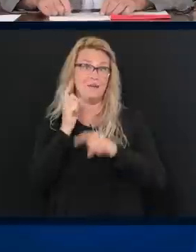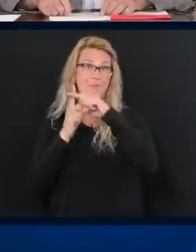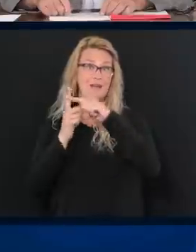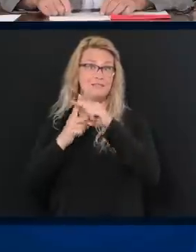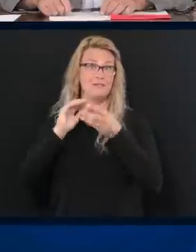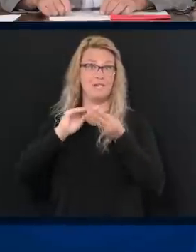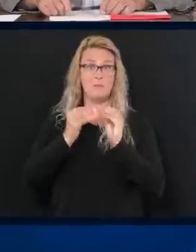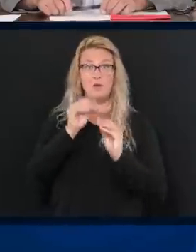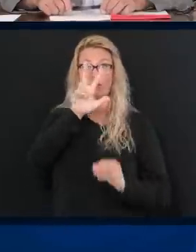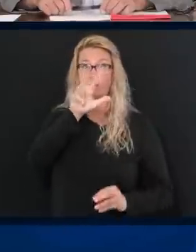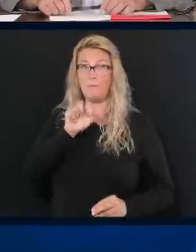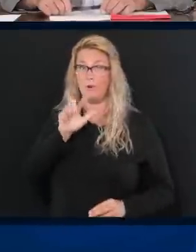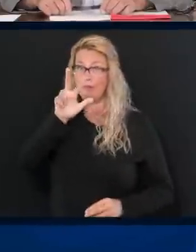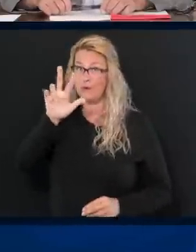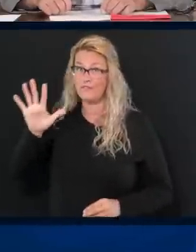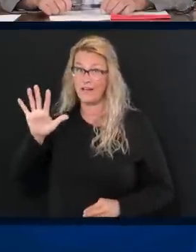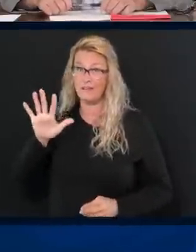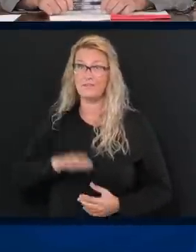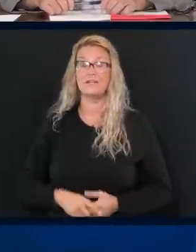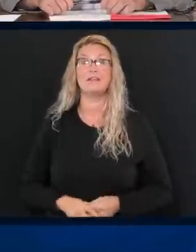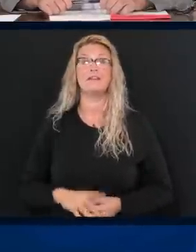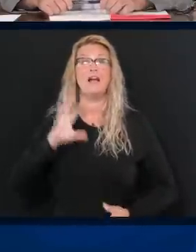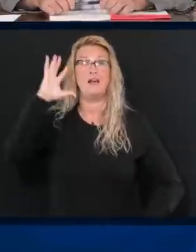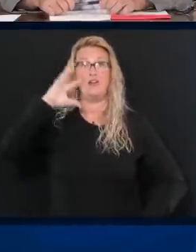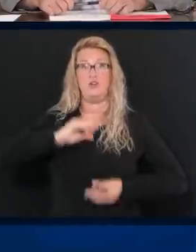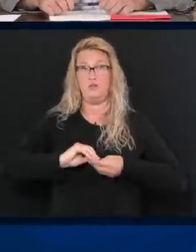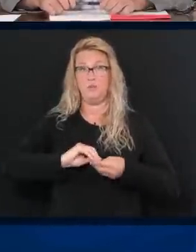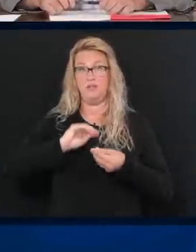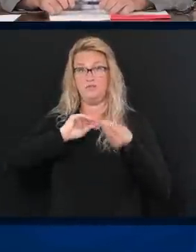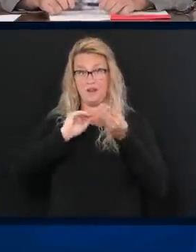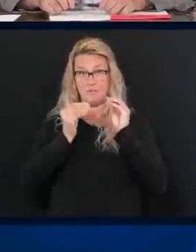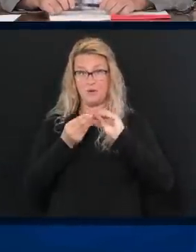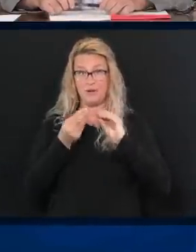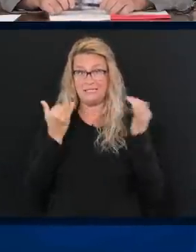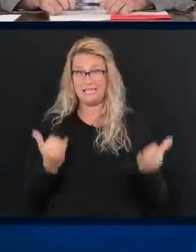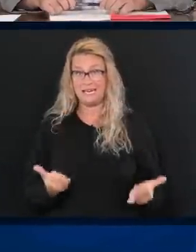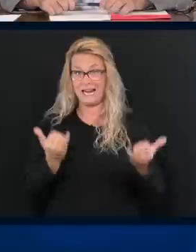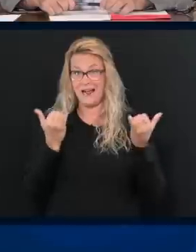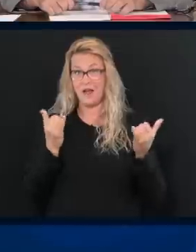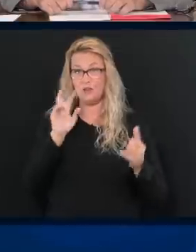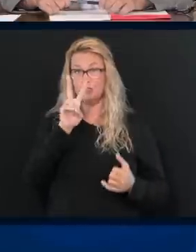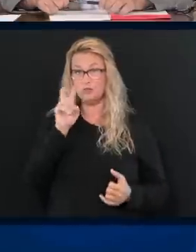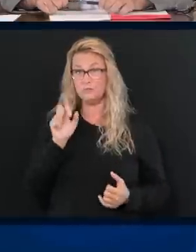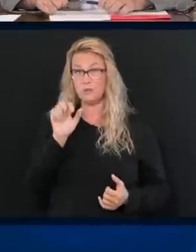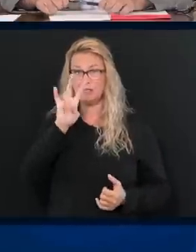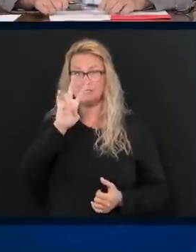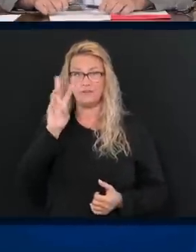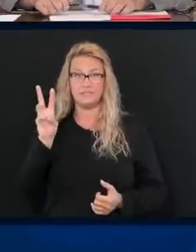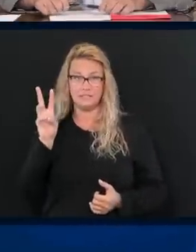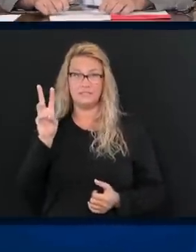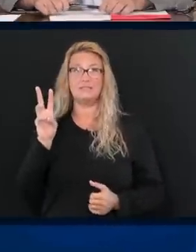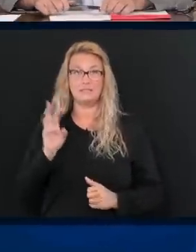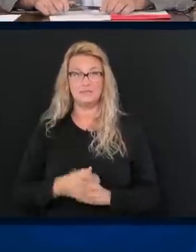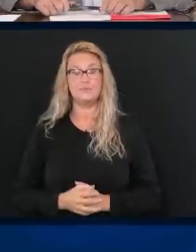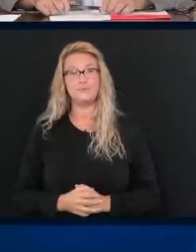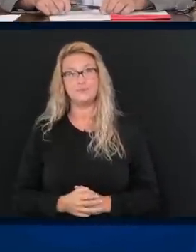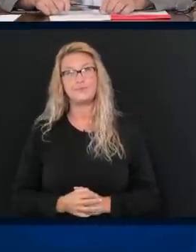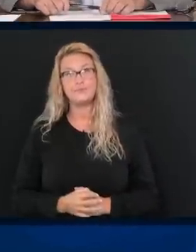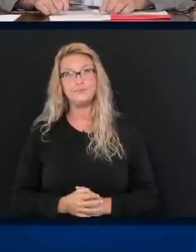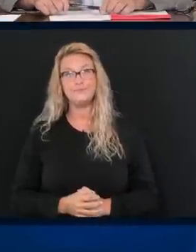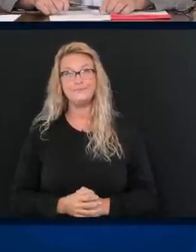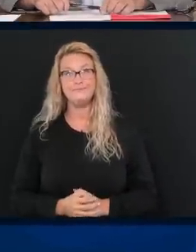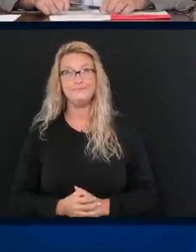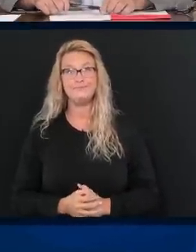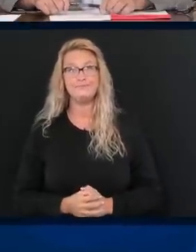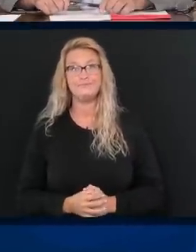.35. Uh, our cumulative rate is now at 2.76. Uh,